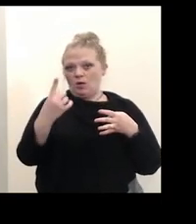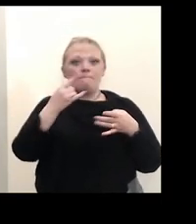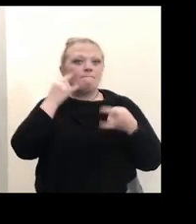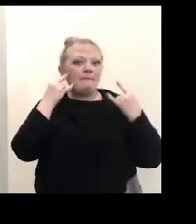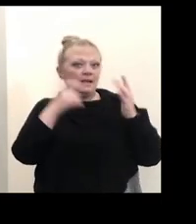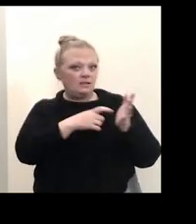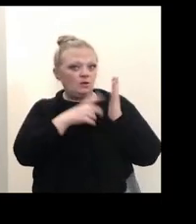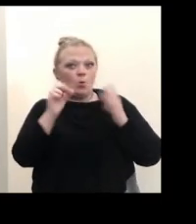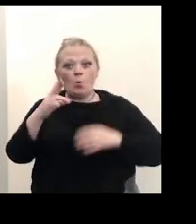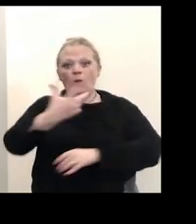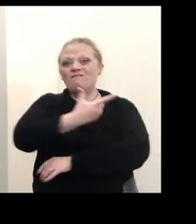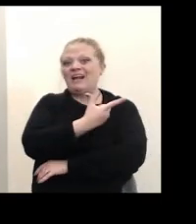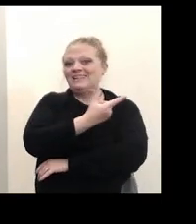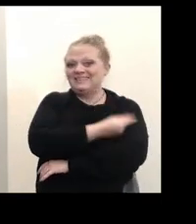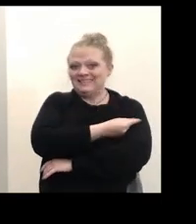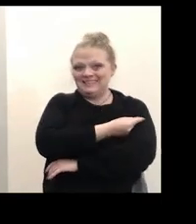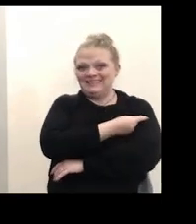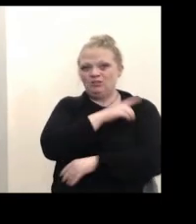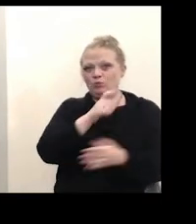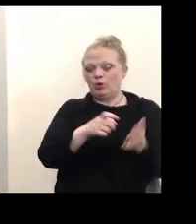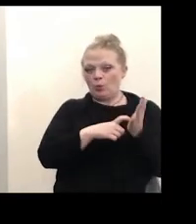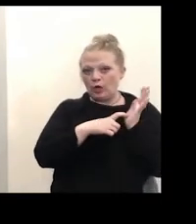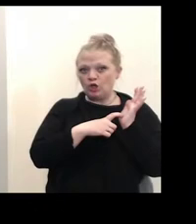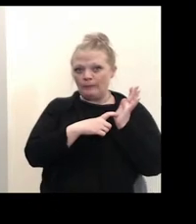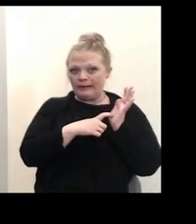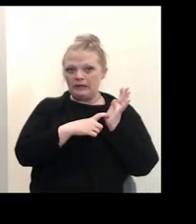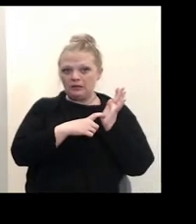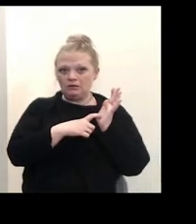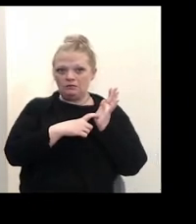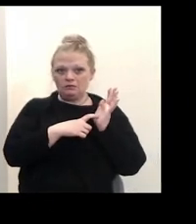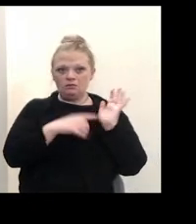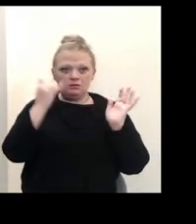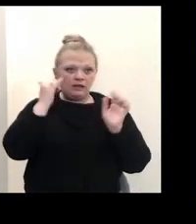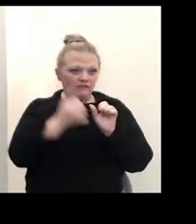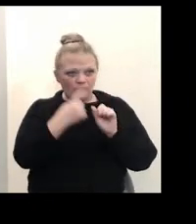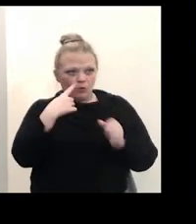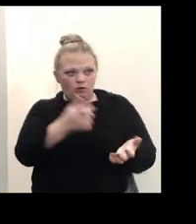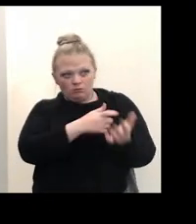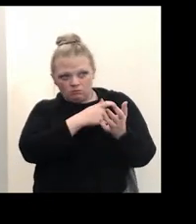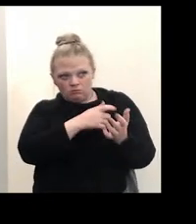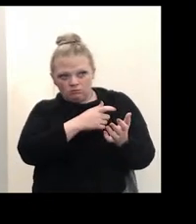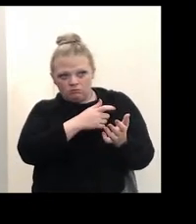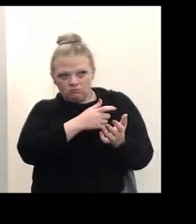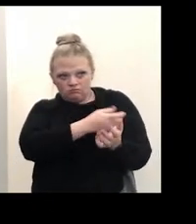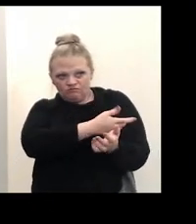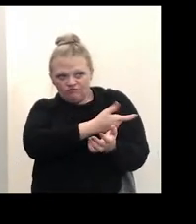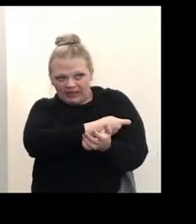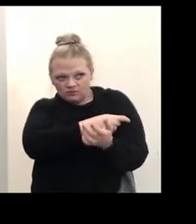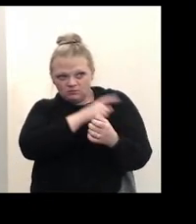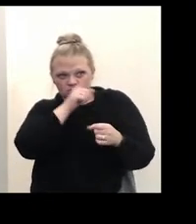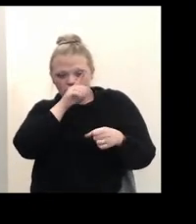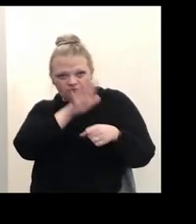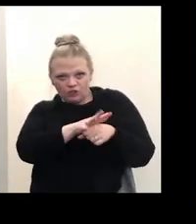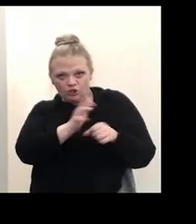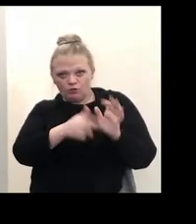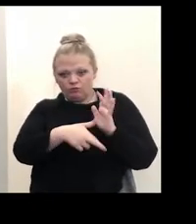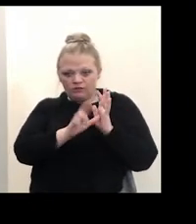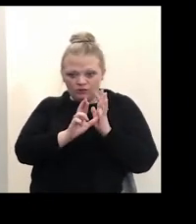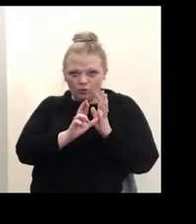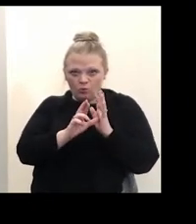vaccine requirement as long as everyone's vaccinated and you confirm it through your review of people at the door.